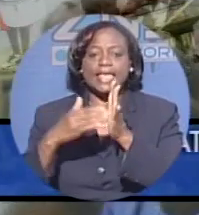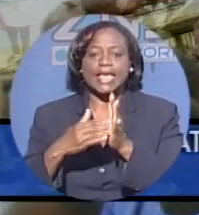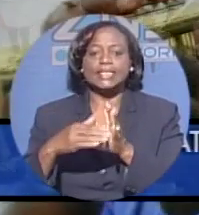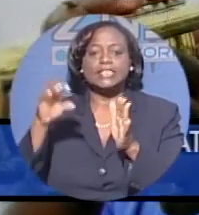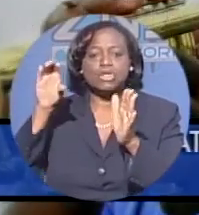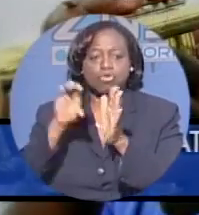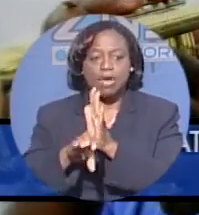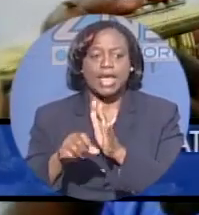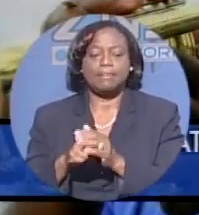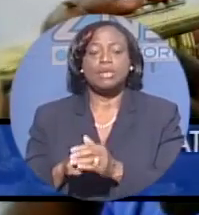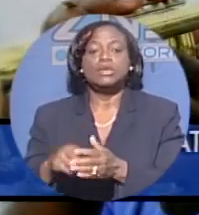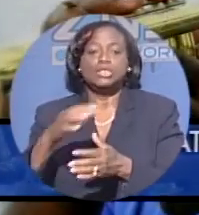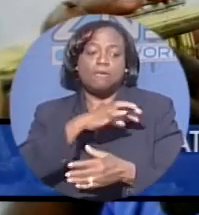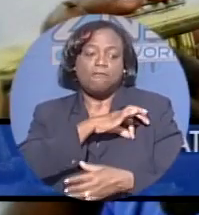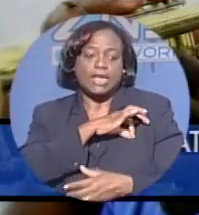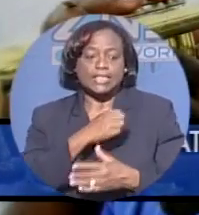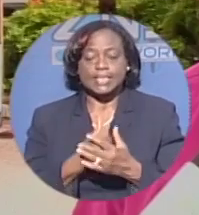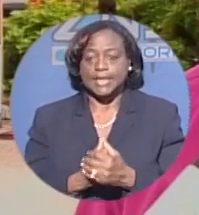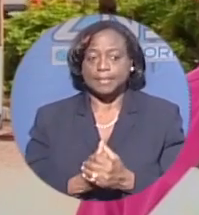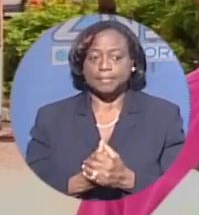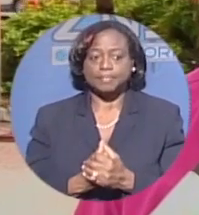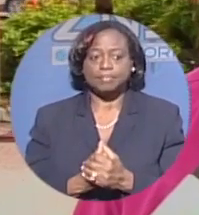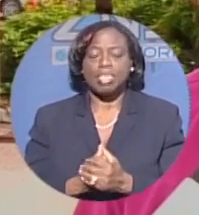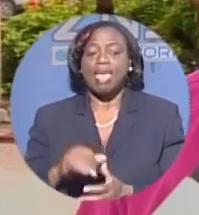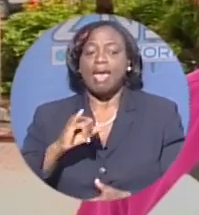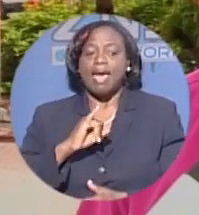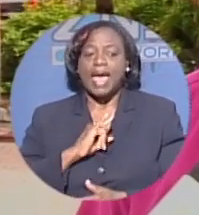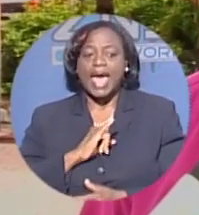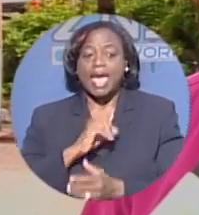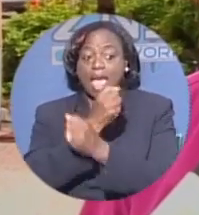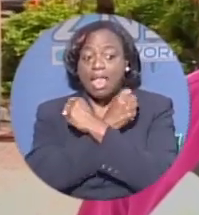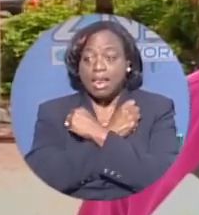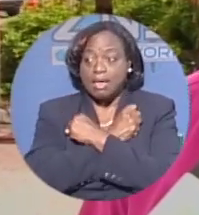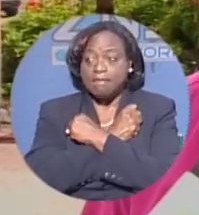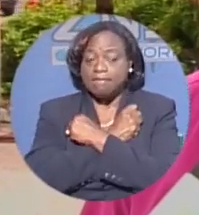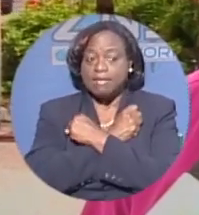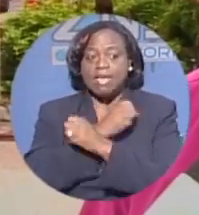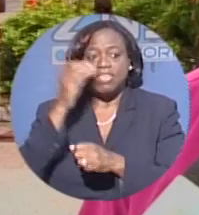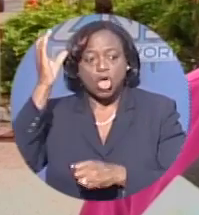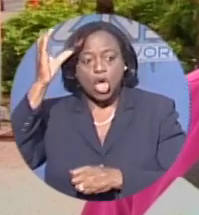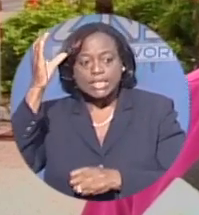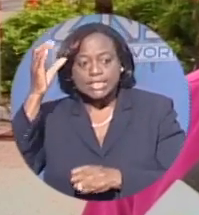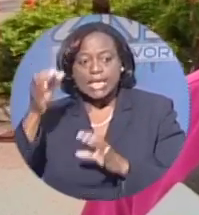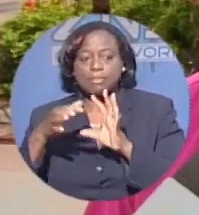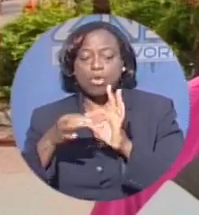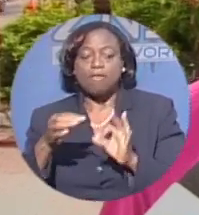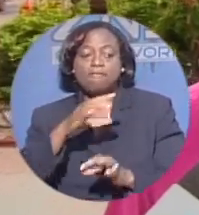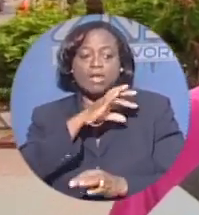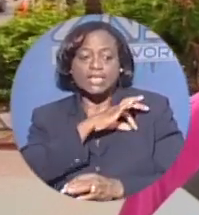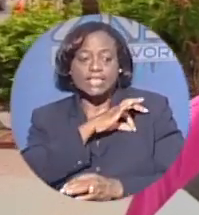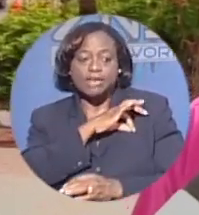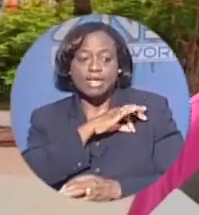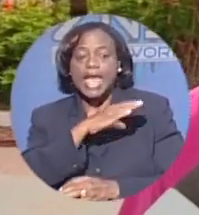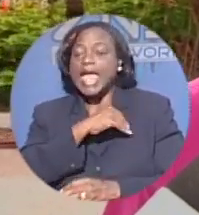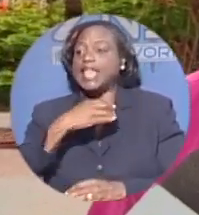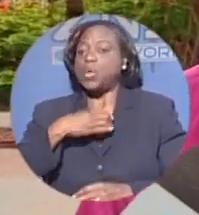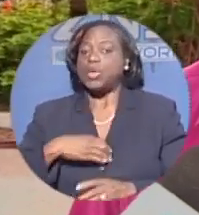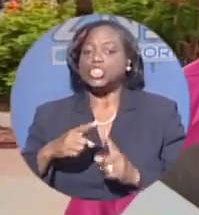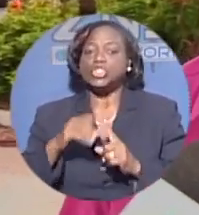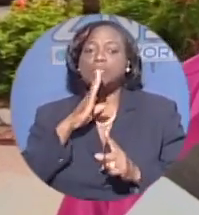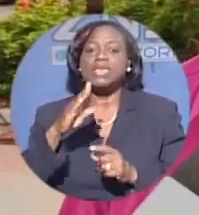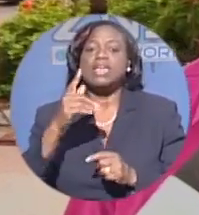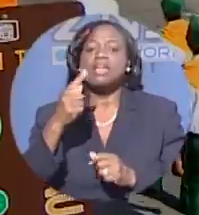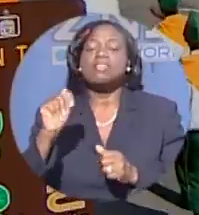Maunga had this response to that call. I love the concept of volunteering, and I wish to be the first